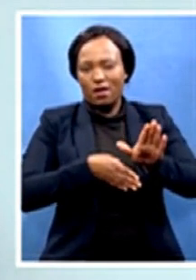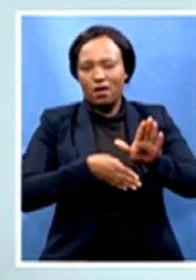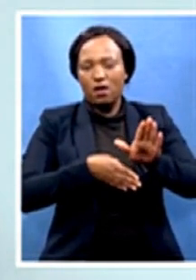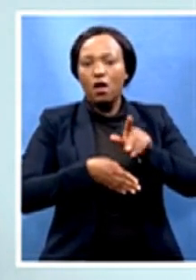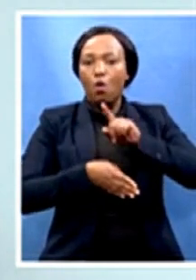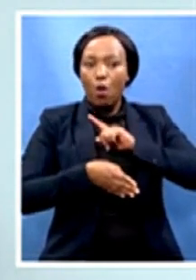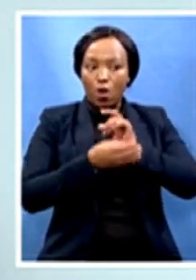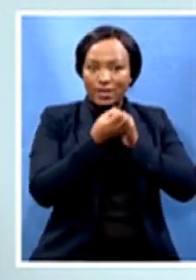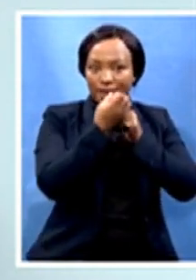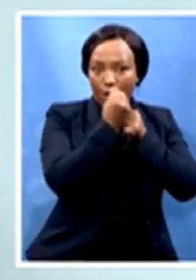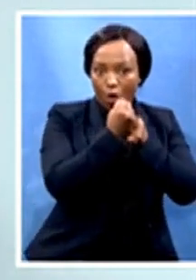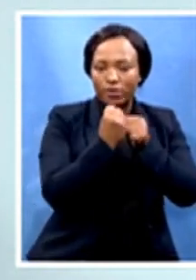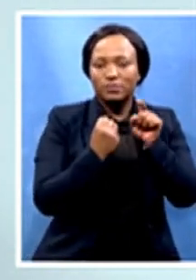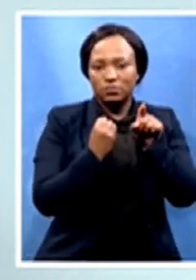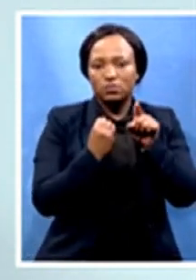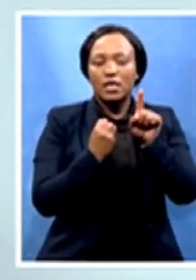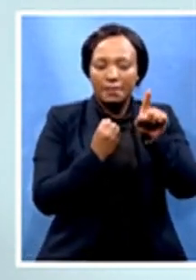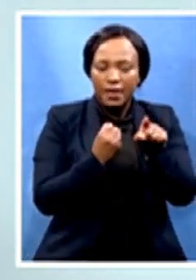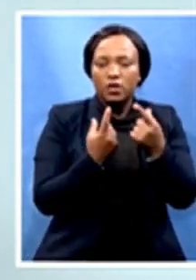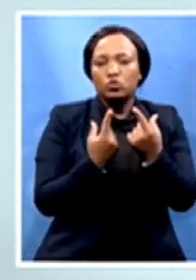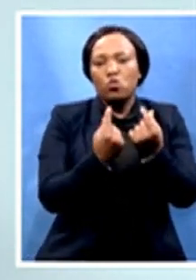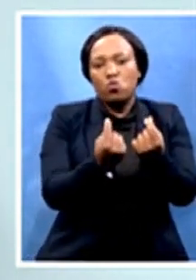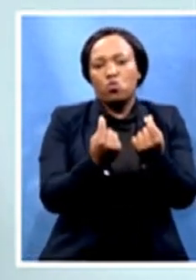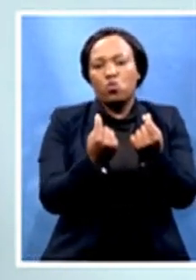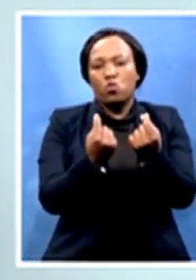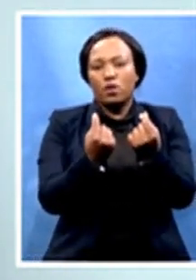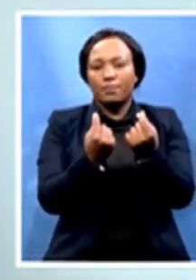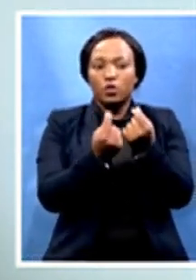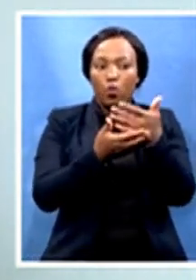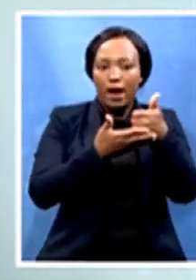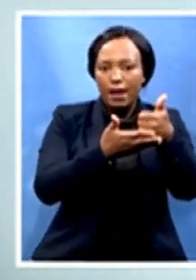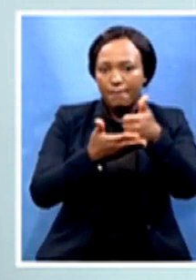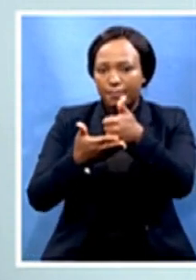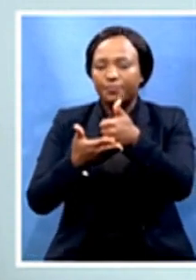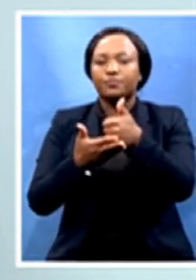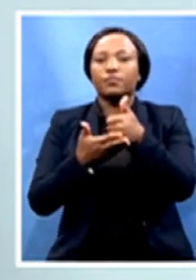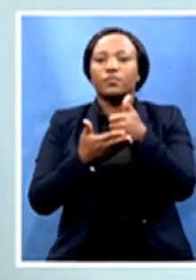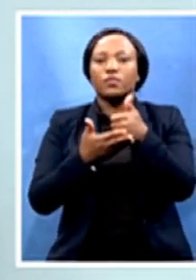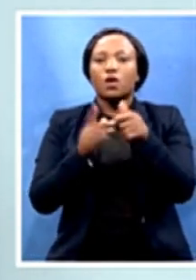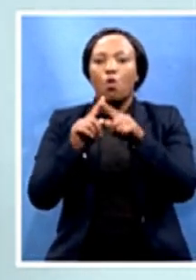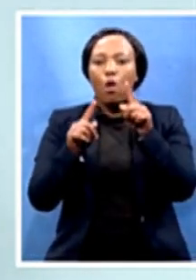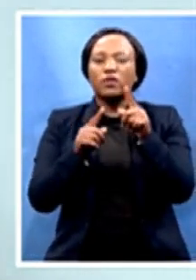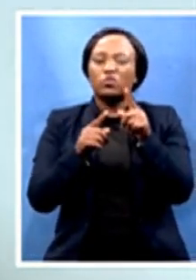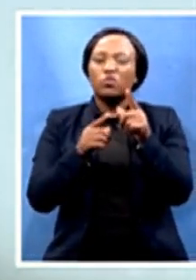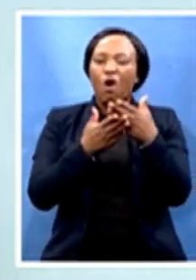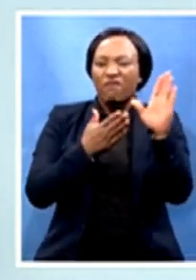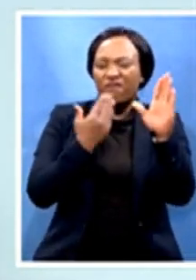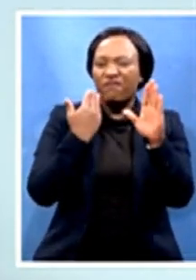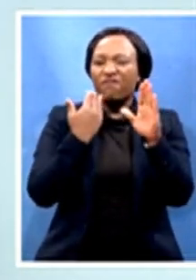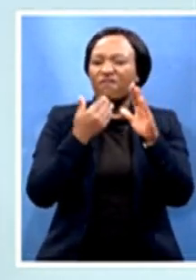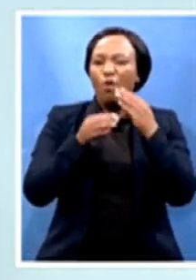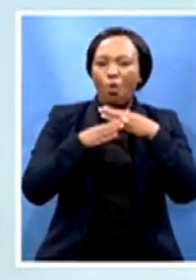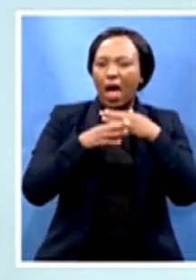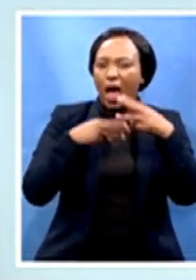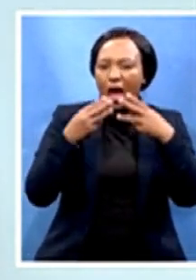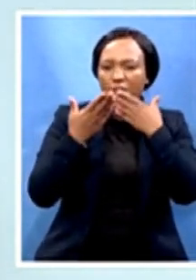some, it must assist us in relieving unemployment. So that's the reason why we targeted manufacturing,